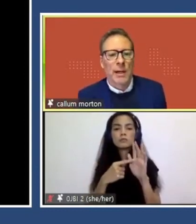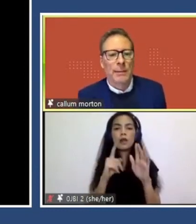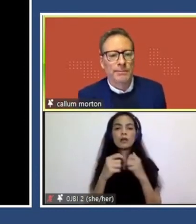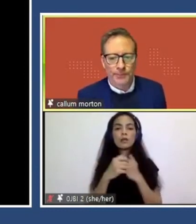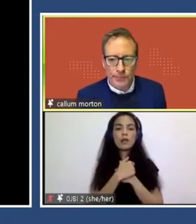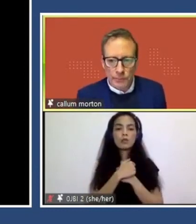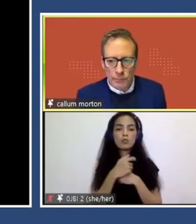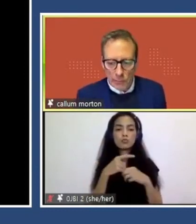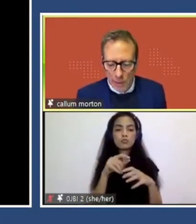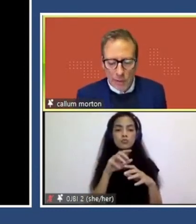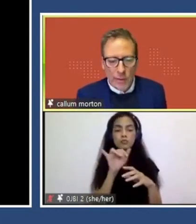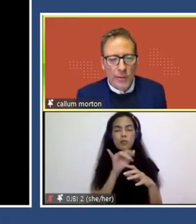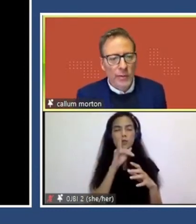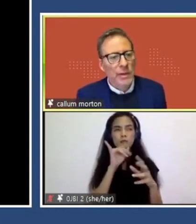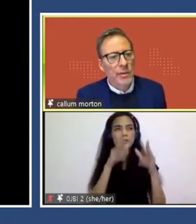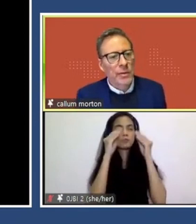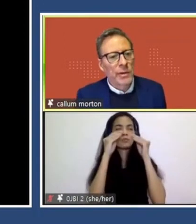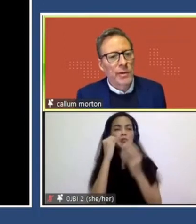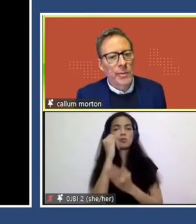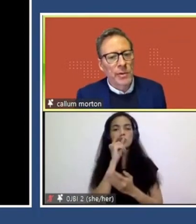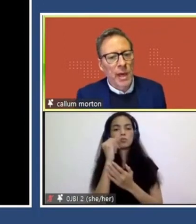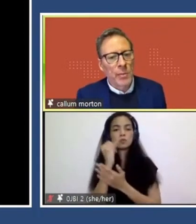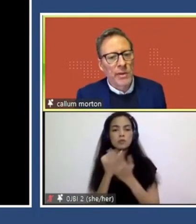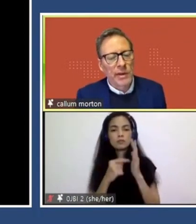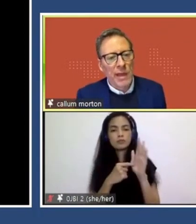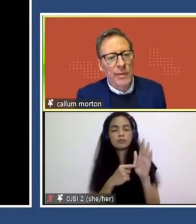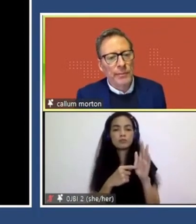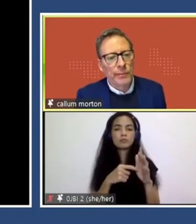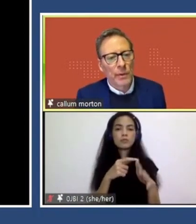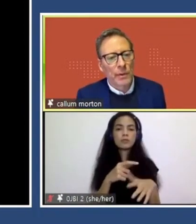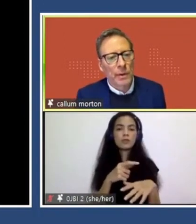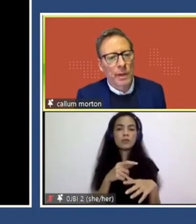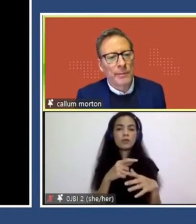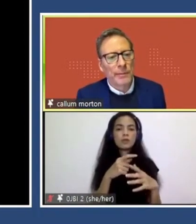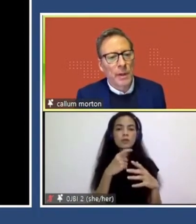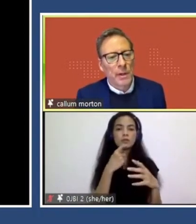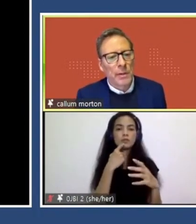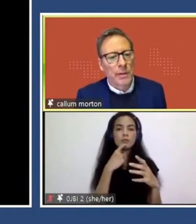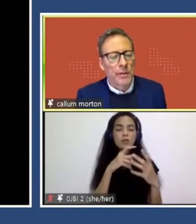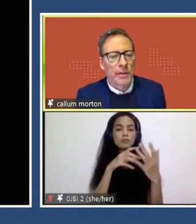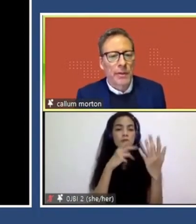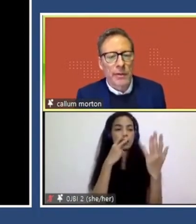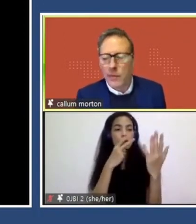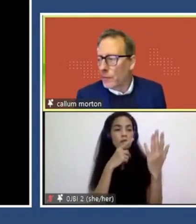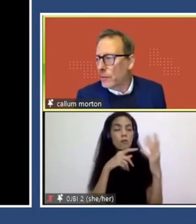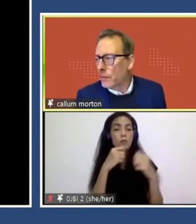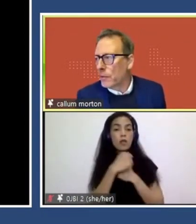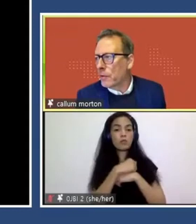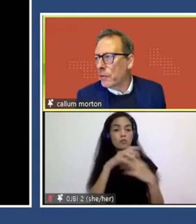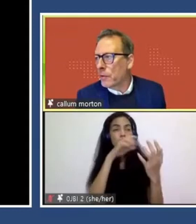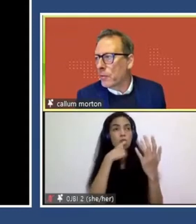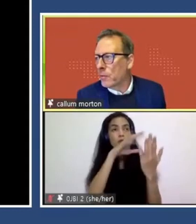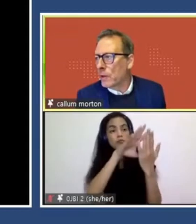Art. Um, so we took these, took these sculptures and we scanned them. Um, so this